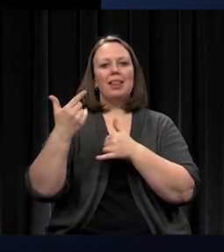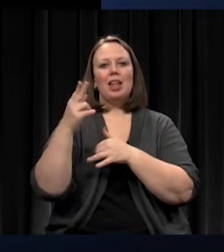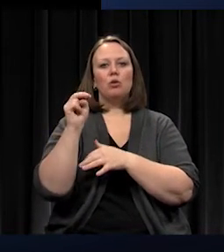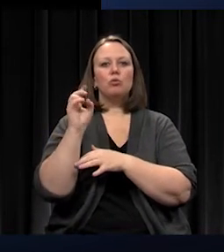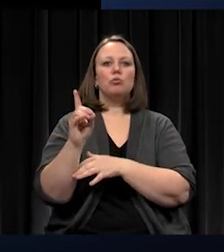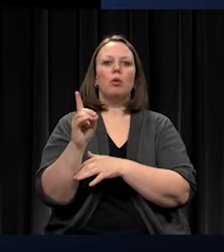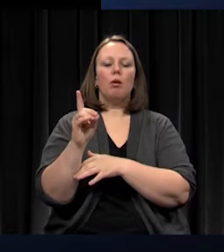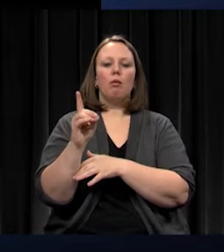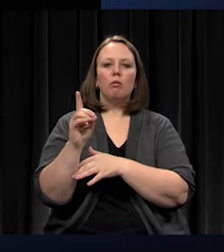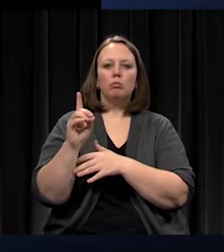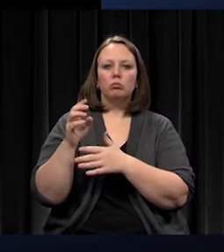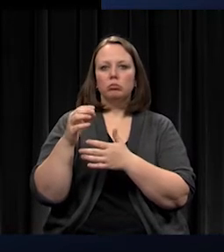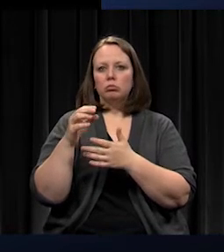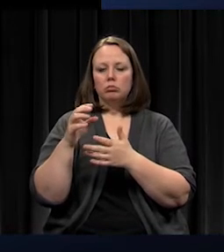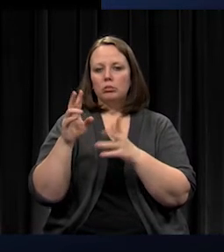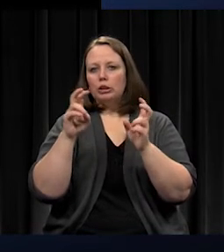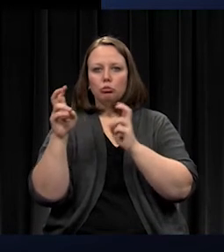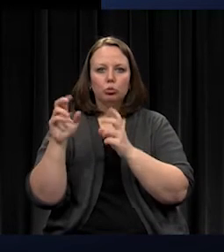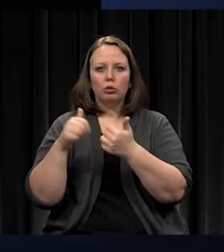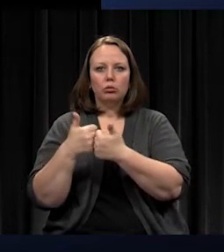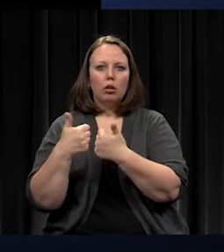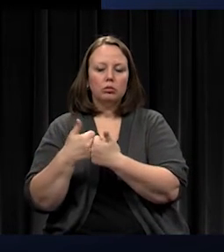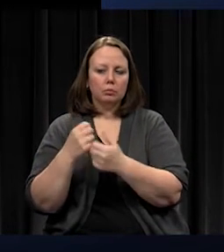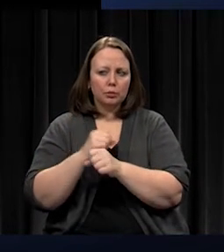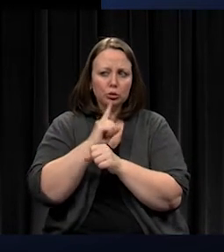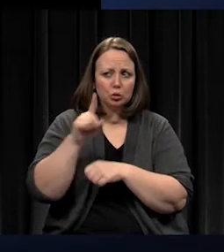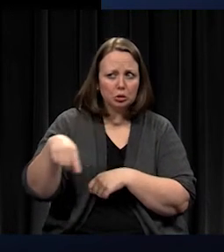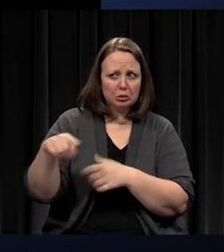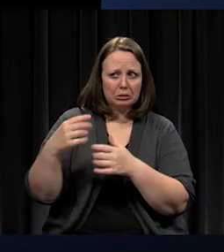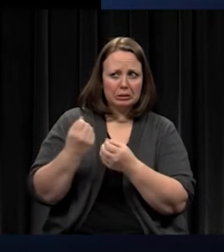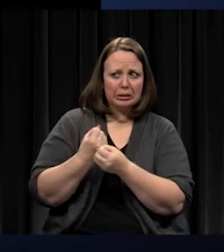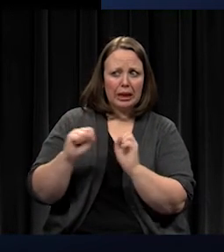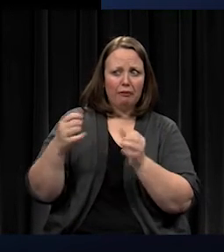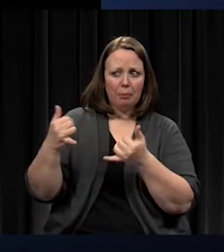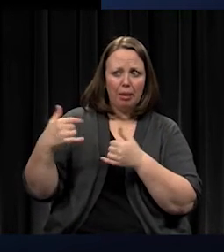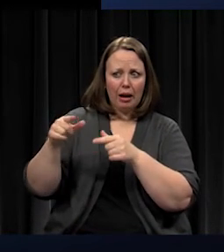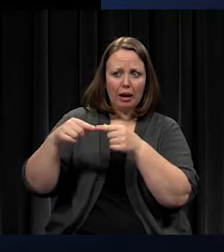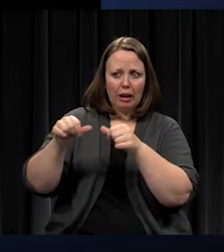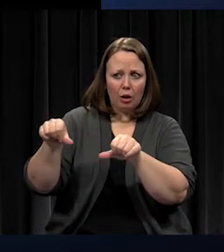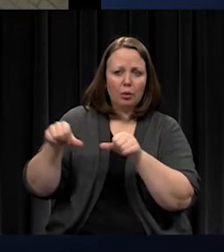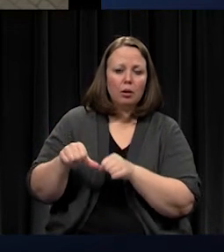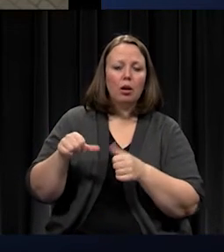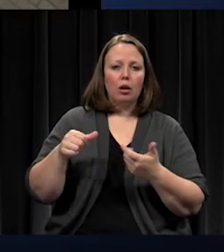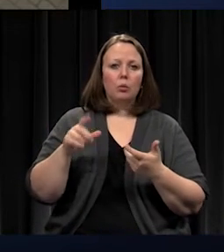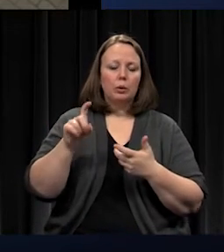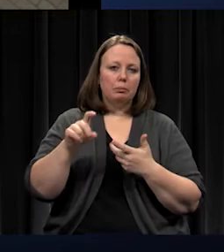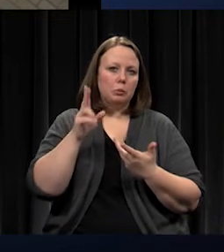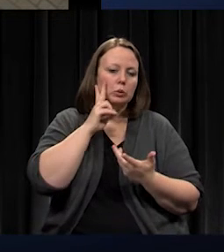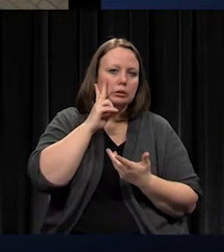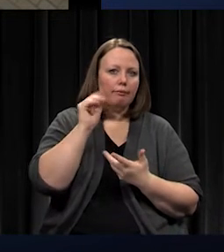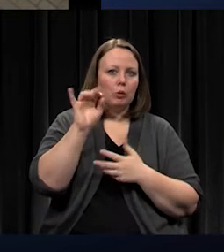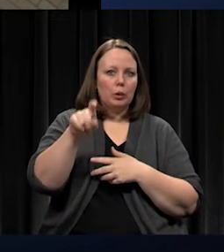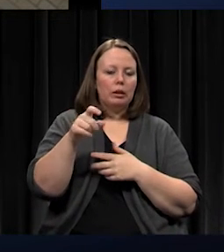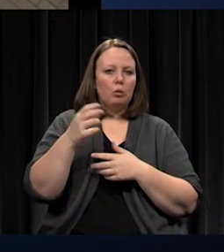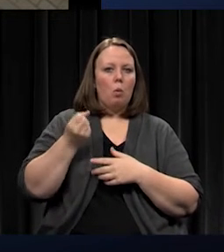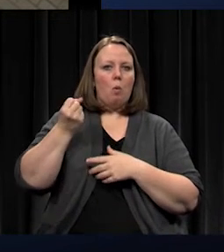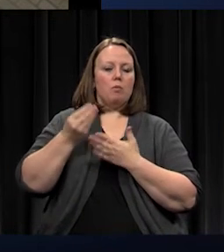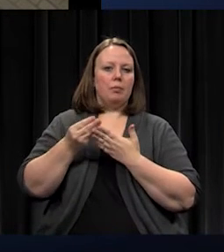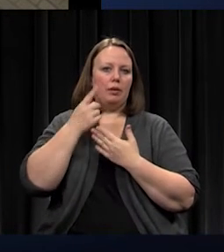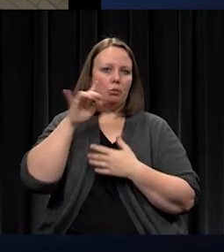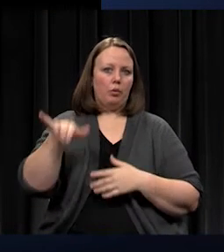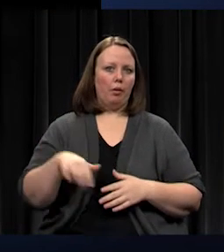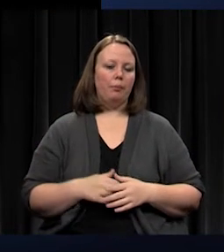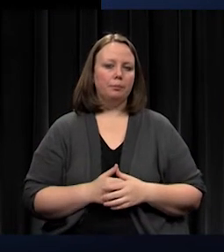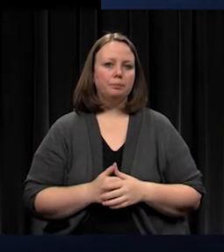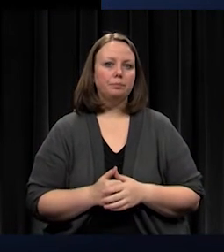equipment is safe? If so, let's make sure we set some funds aside, whether that's capital or bond is yet to be determined. Last night, we